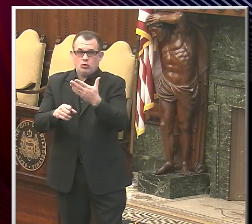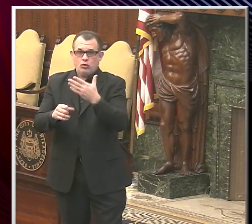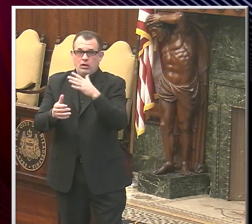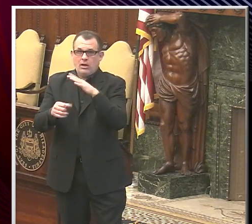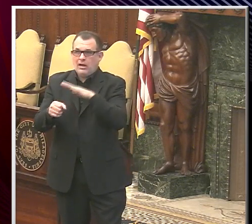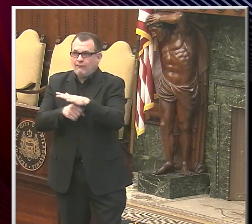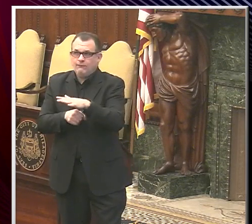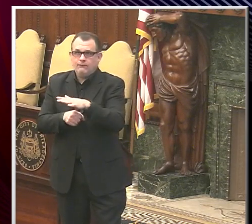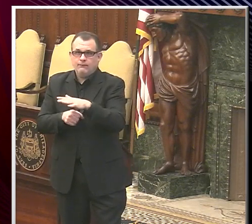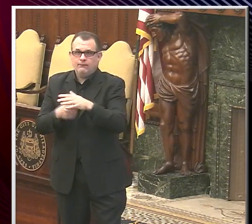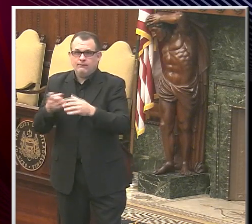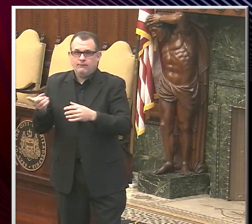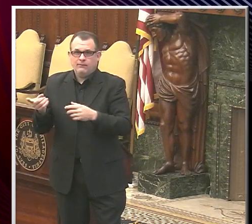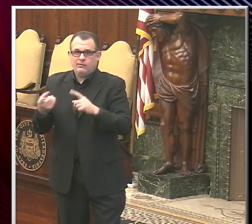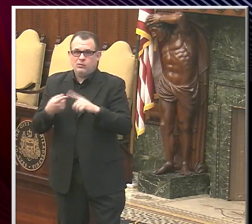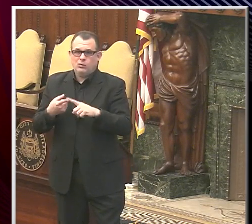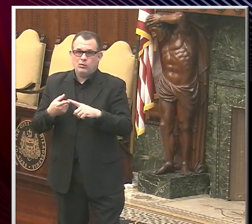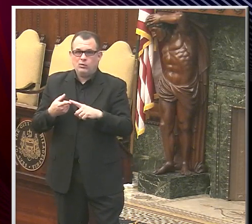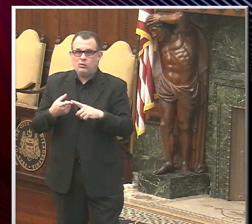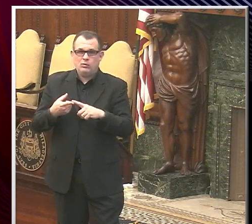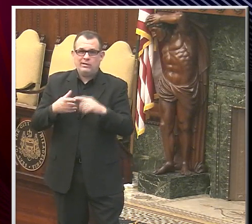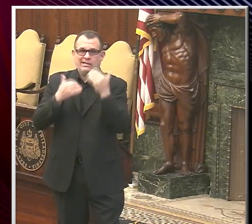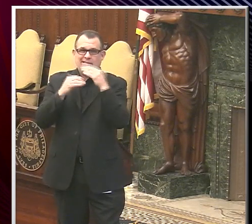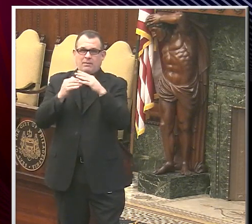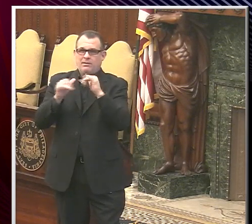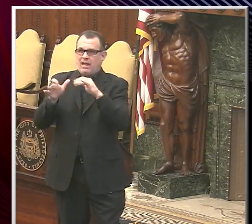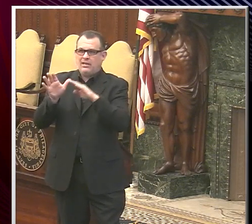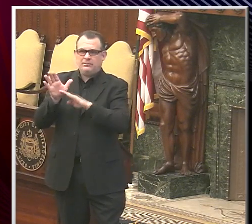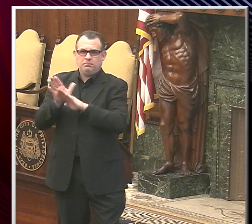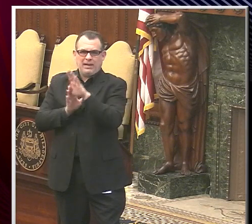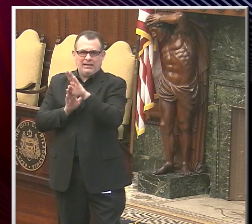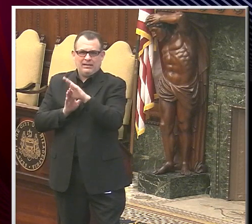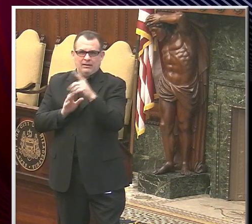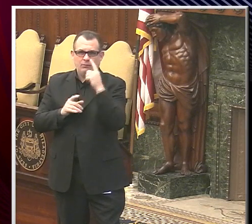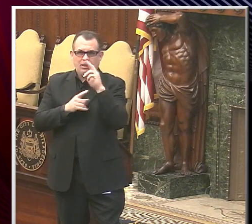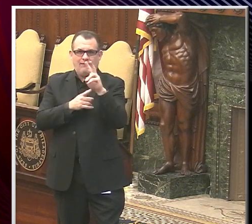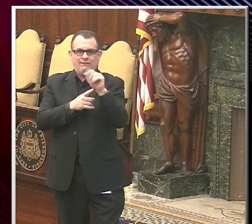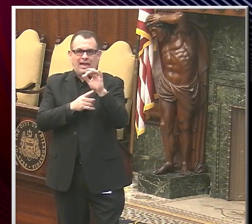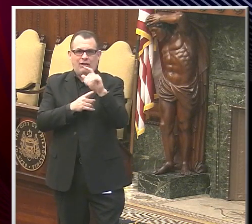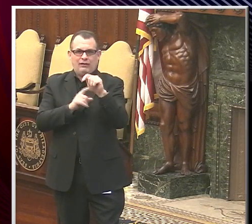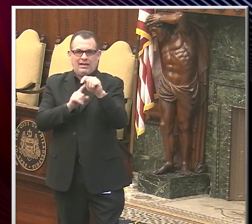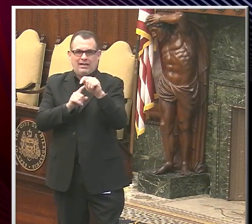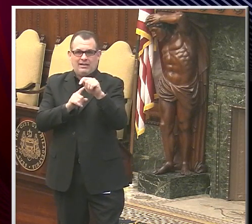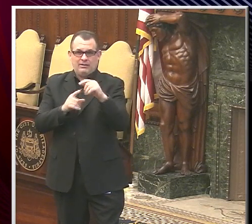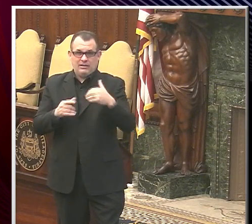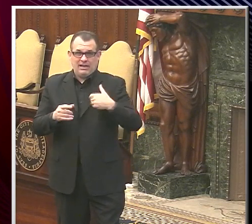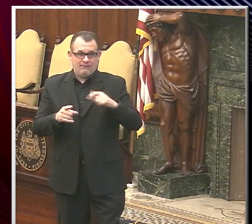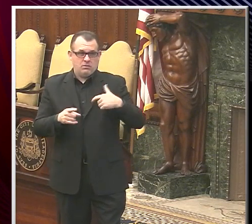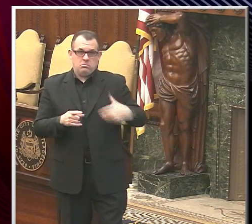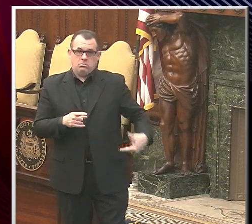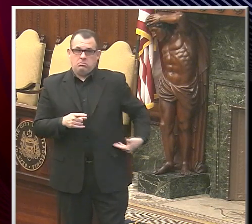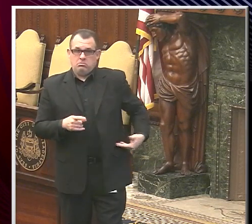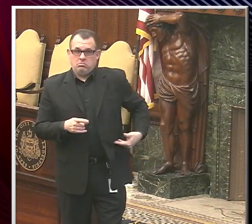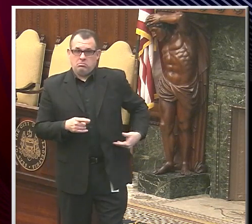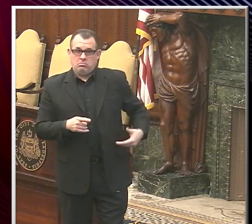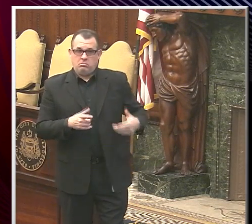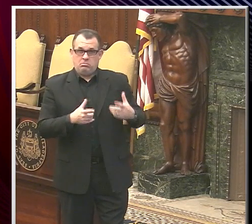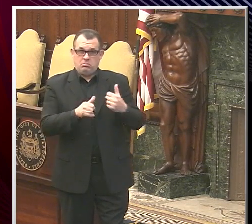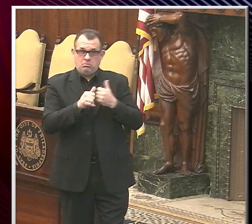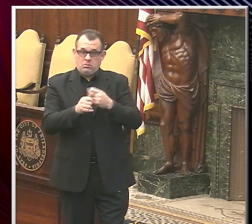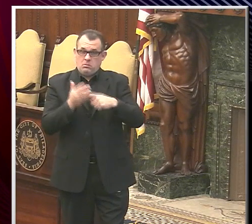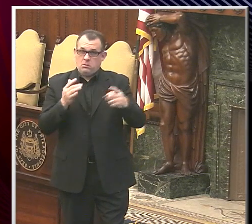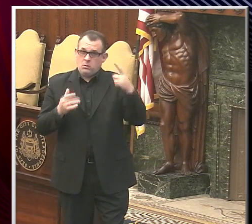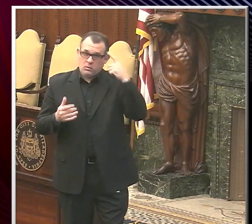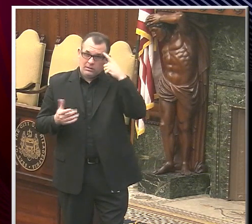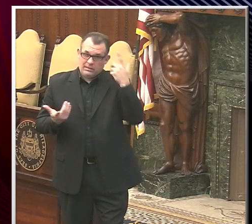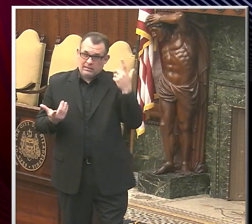check any potential, you know, spike due to the variant. mean, do you have any sort of inkling one way or the other where you would land on that question? Yeah.